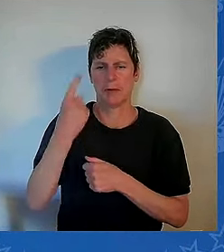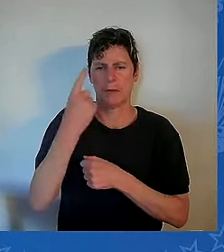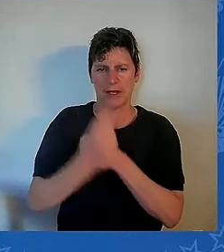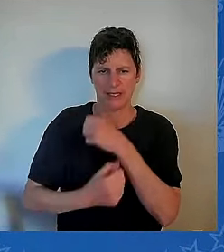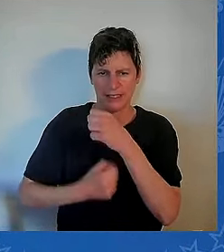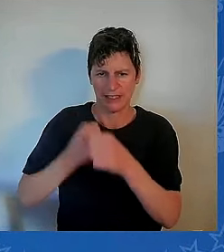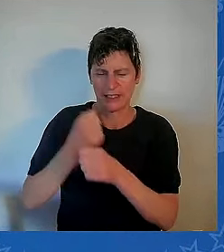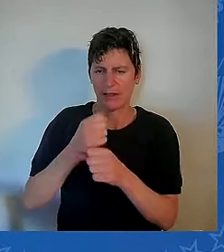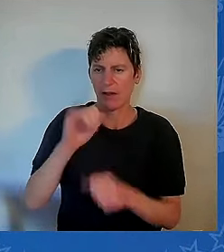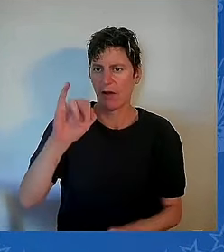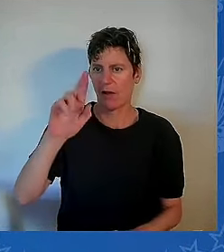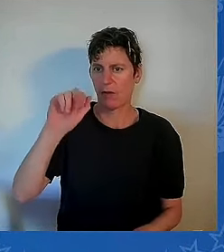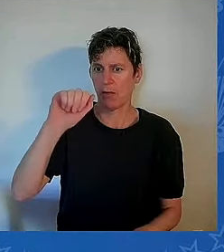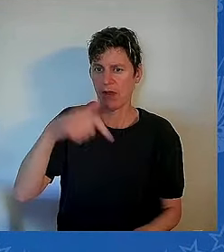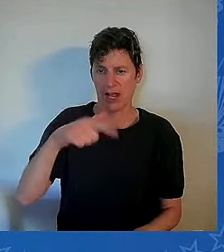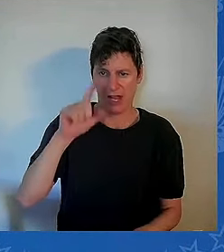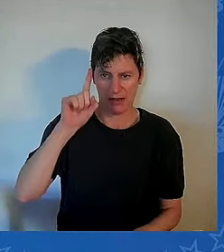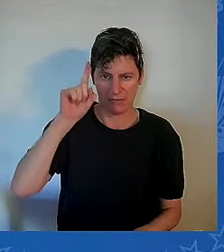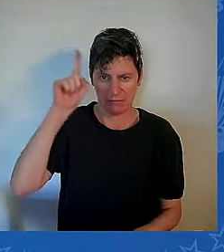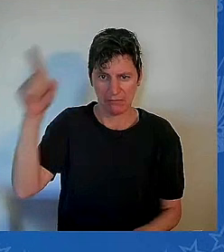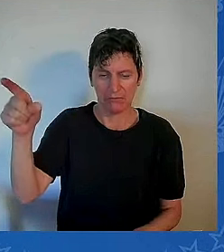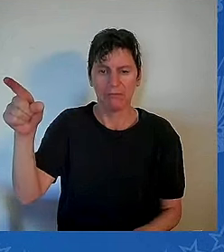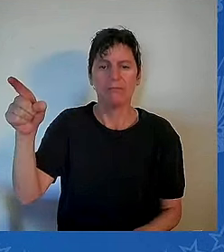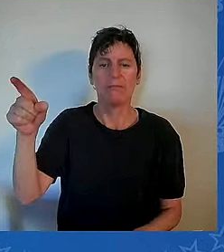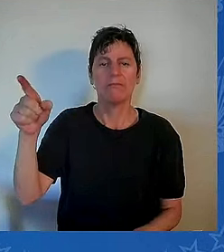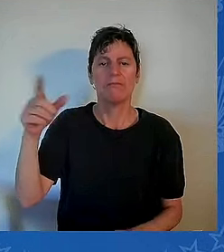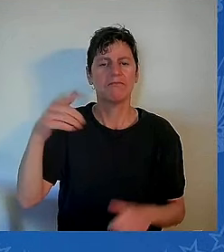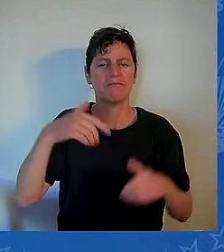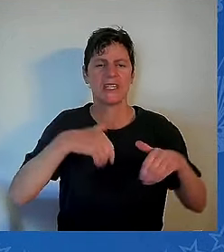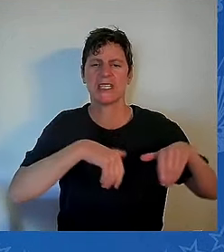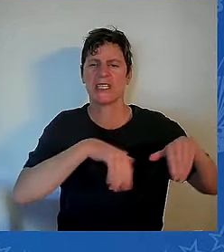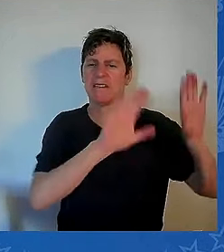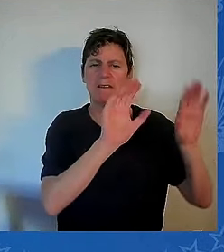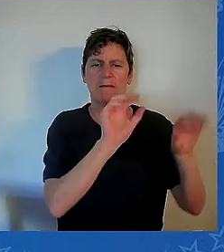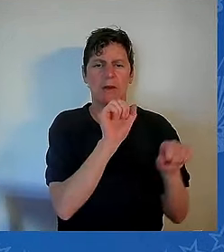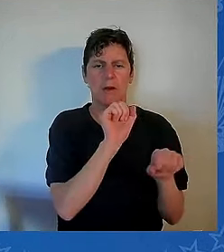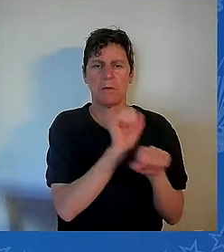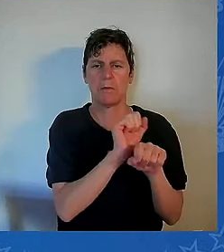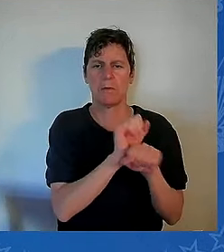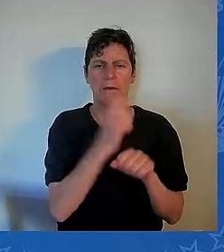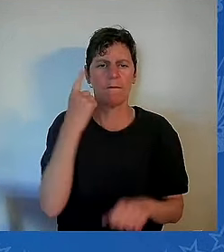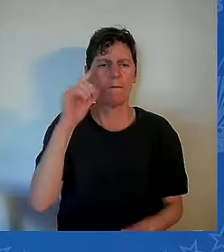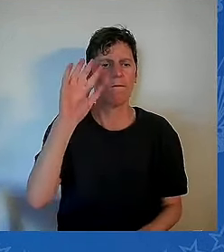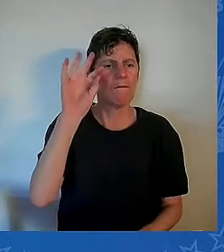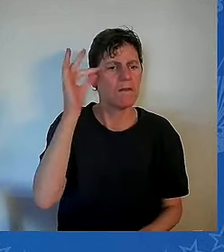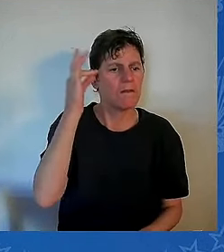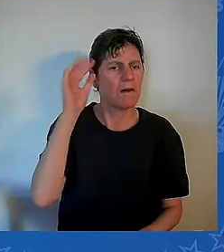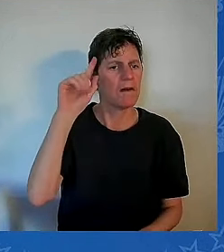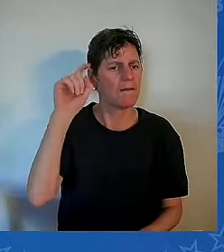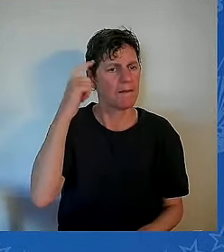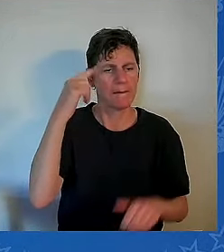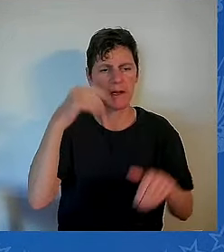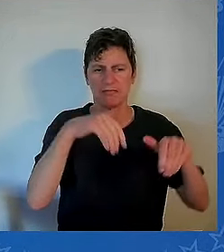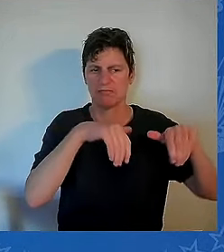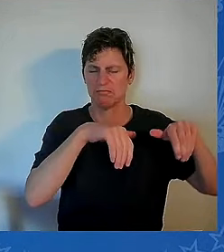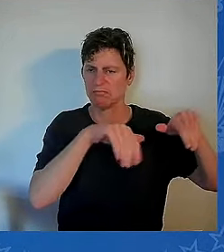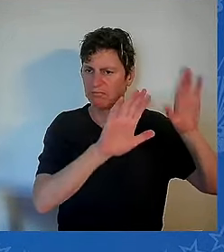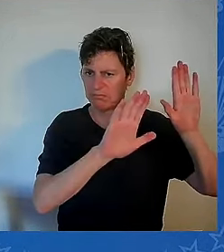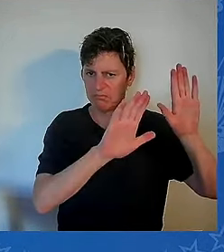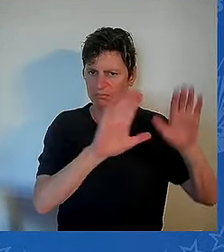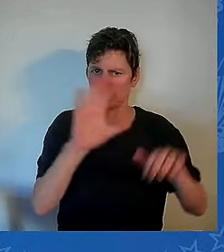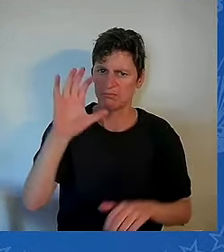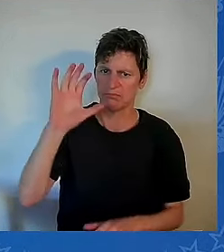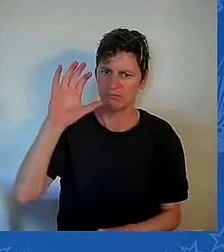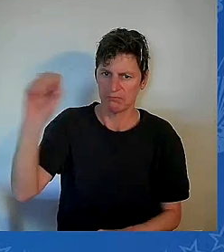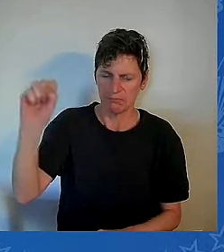Unfortunately, I was in and out of Iraq, as Barack knows, because — and Afghanistan 30-some times.